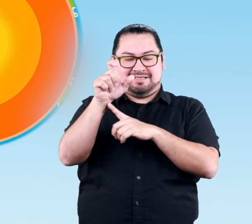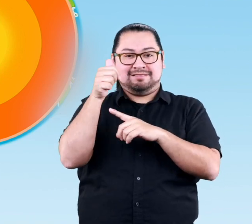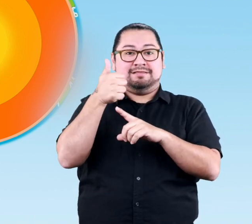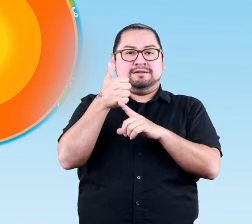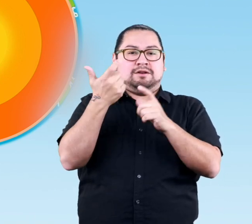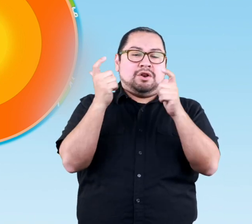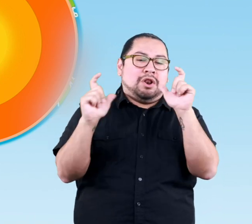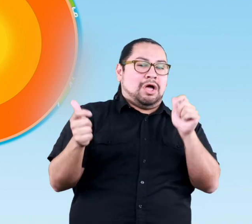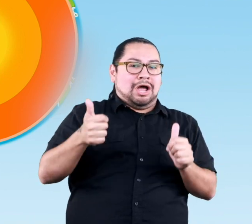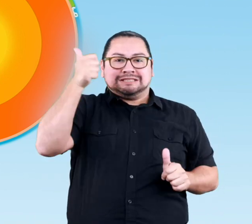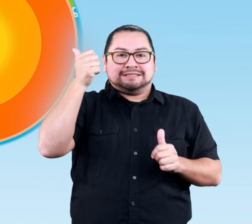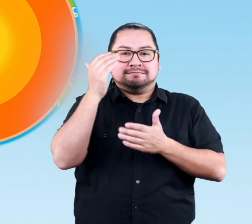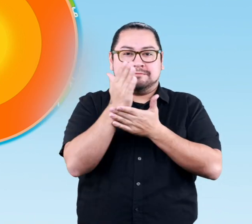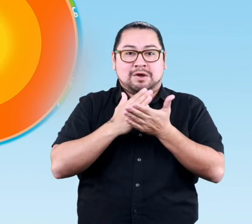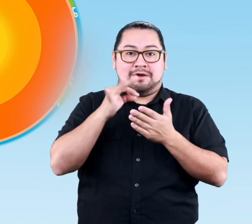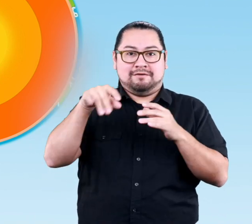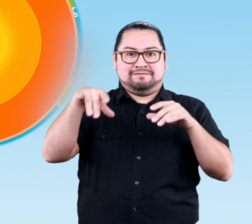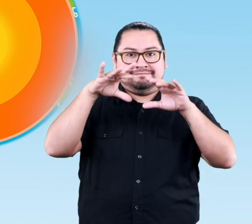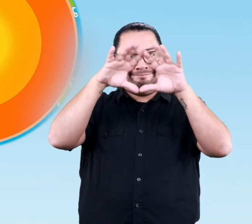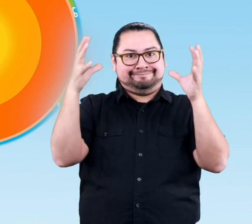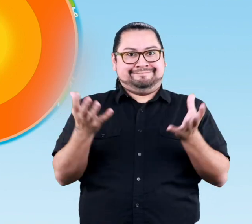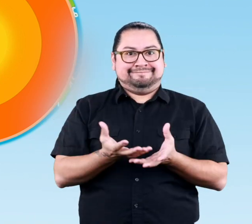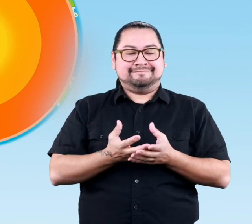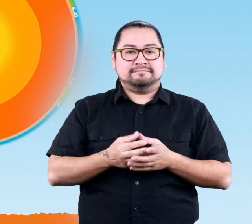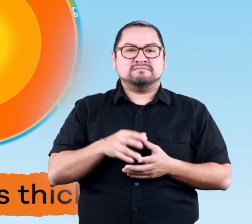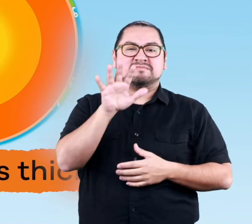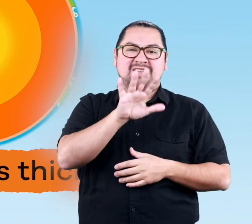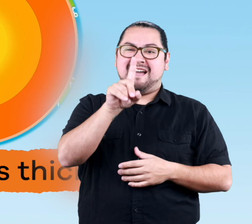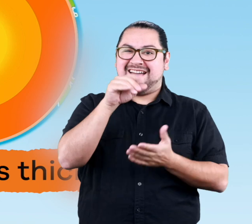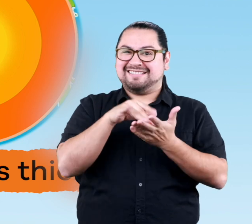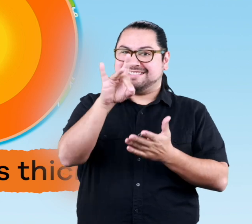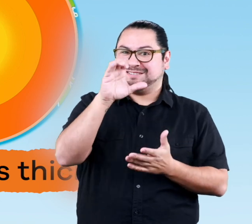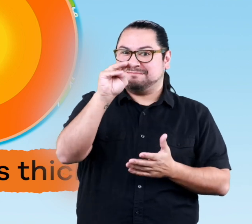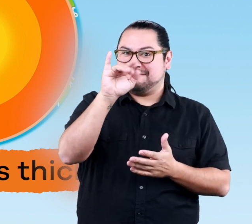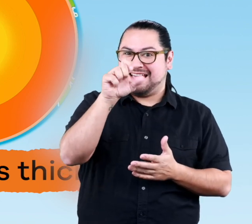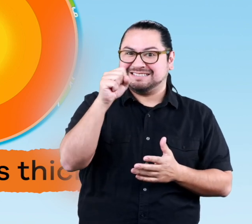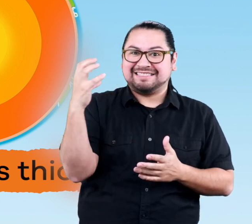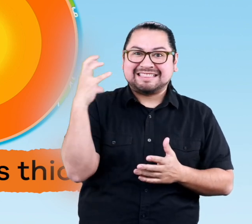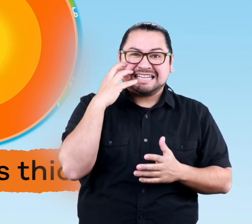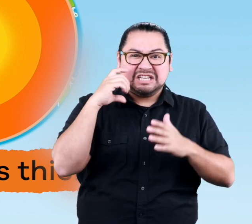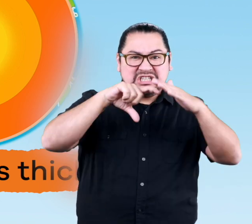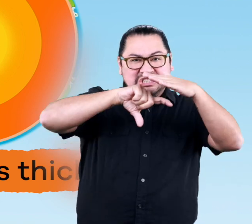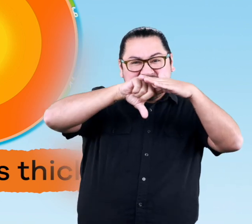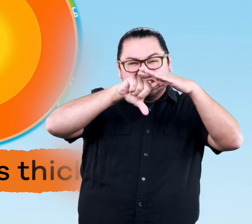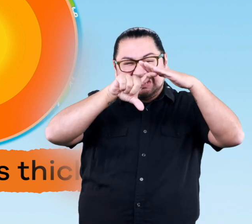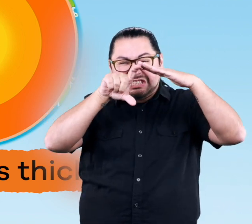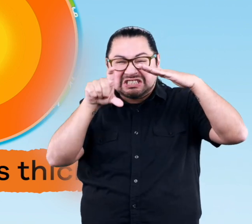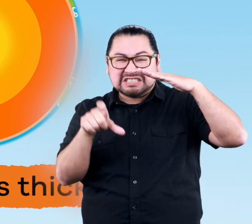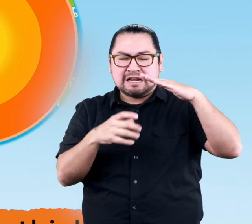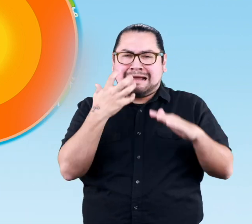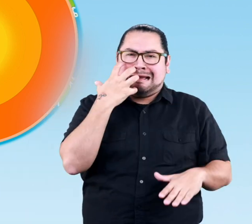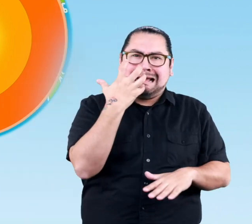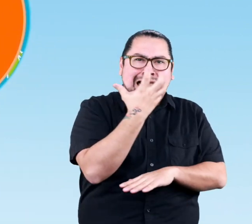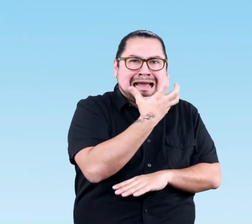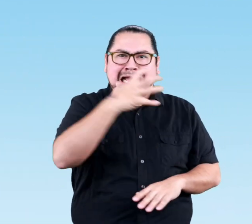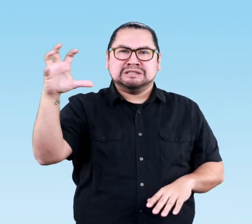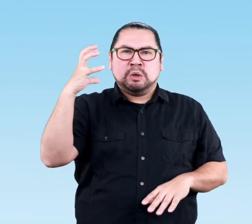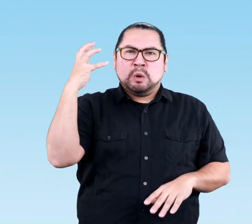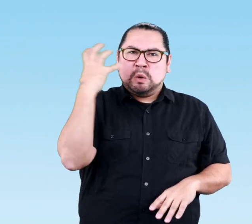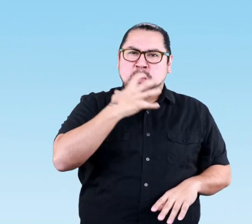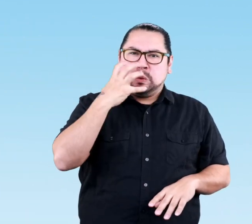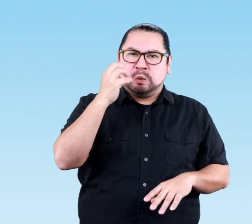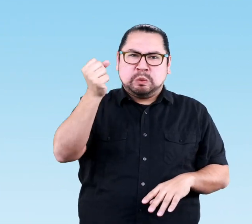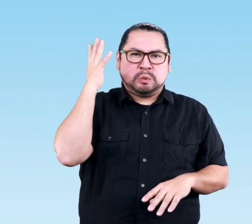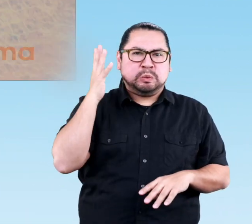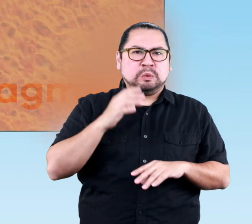The mantle is the planet's largest layer and is about 1800 miles thick. It is made